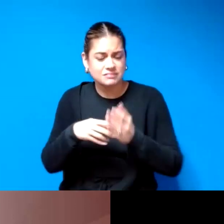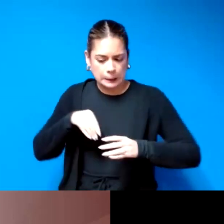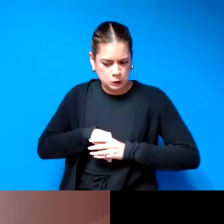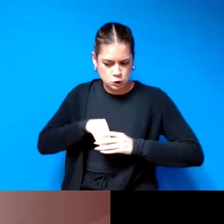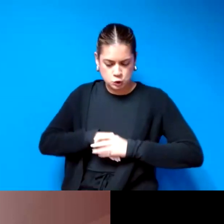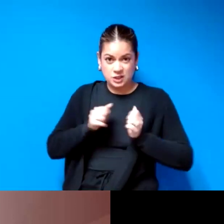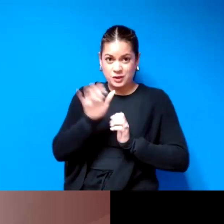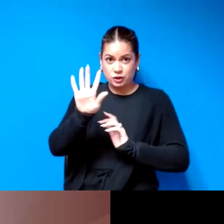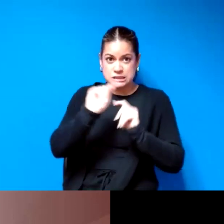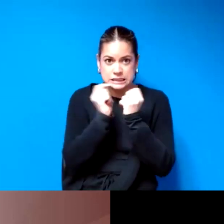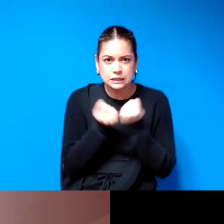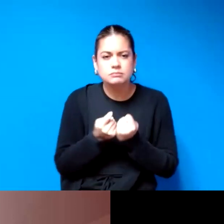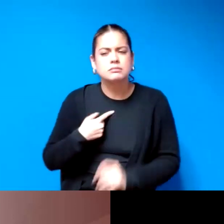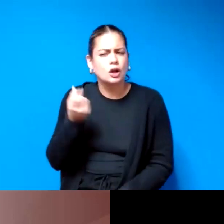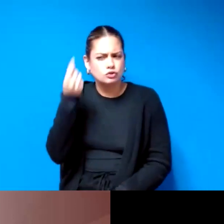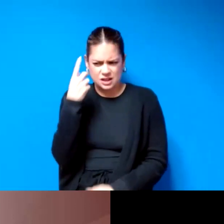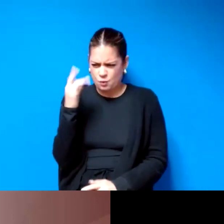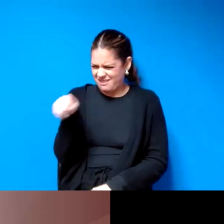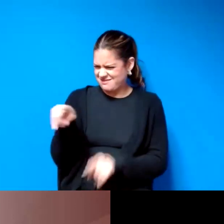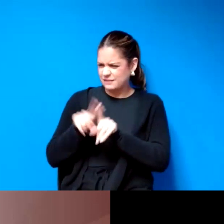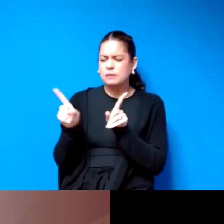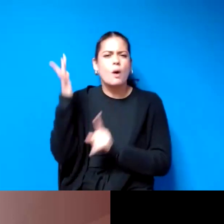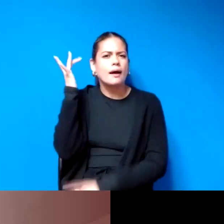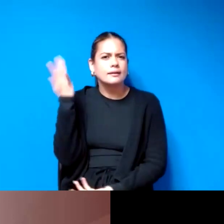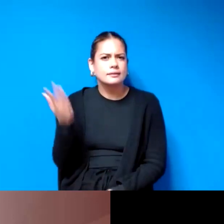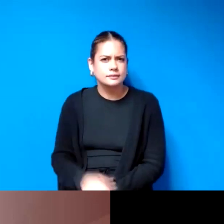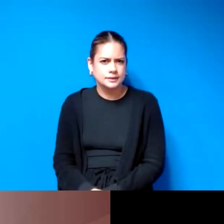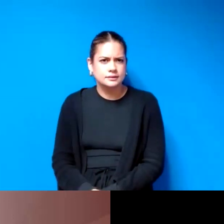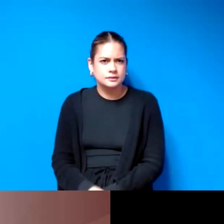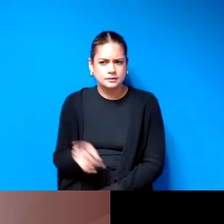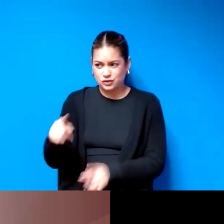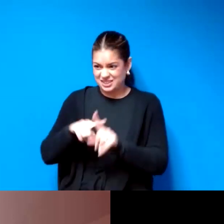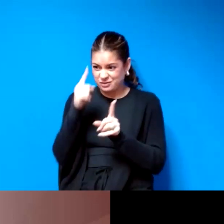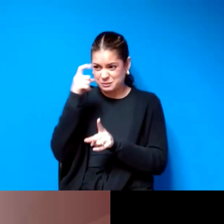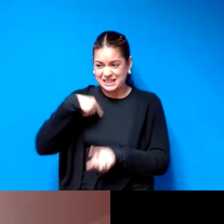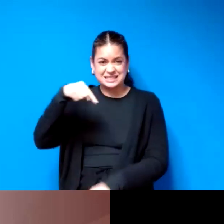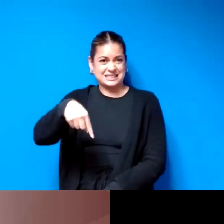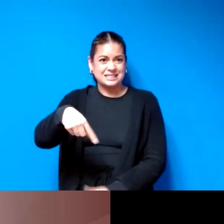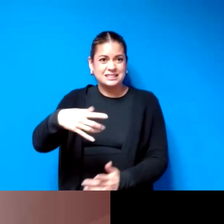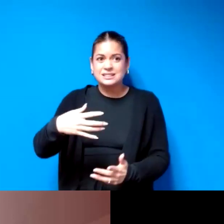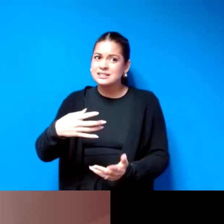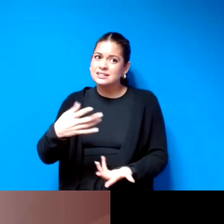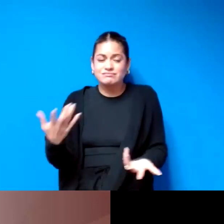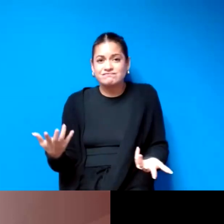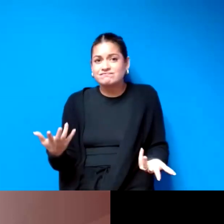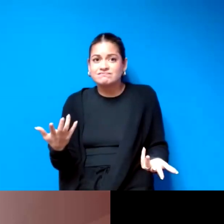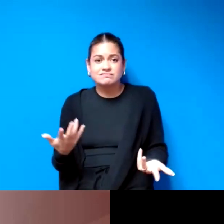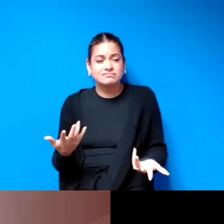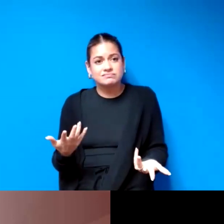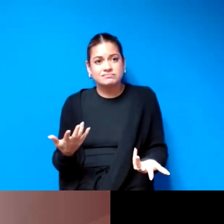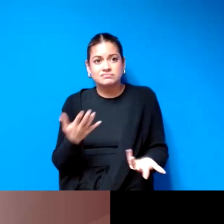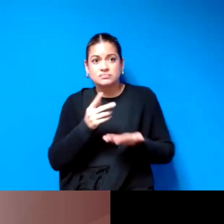team to understand why is there a difference so is there a difference because this is this is just the the the